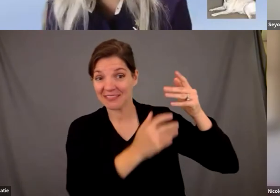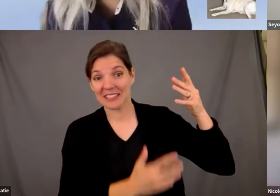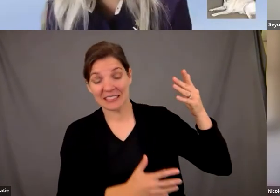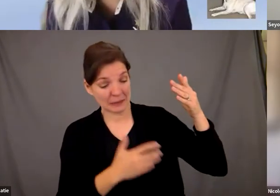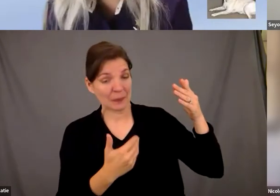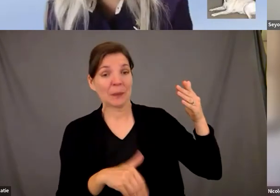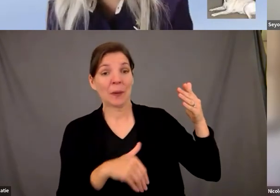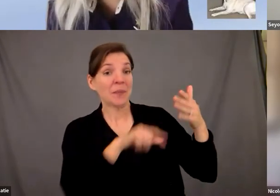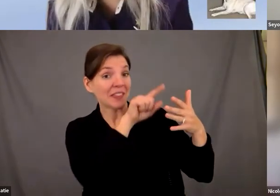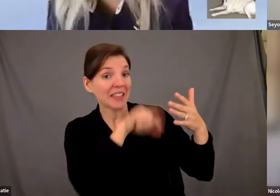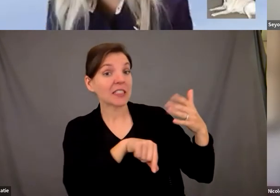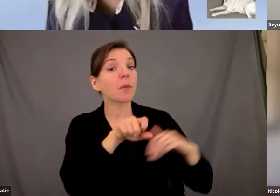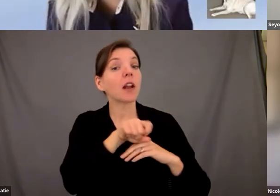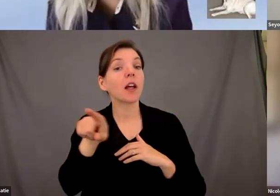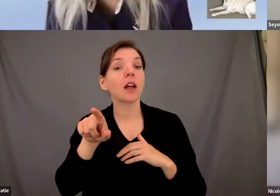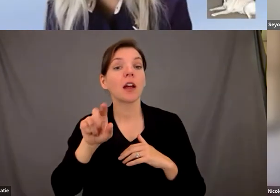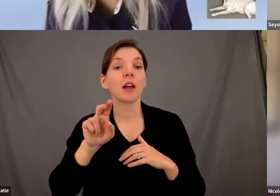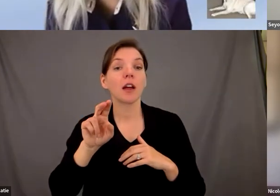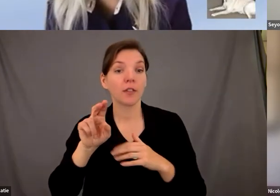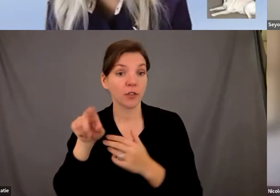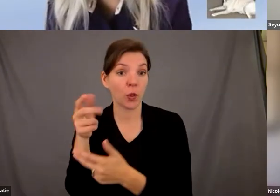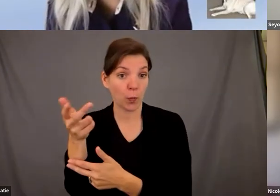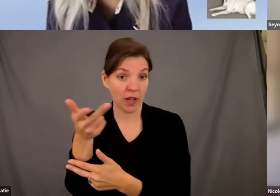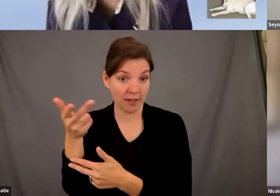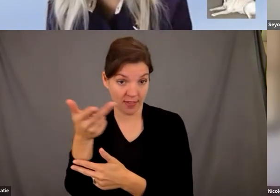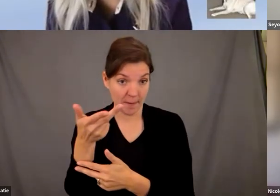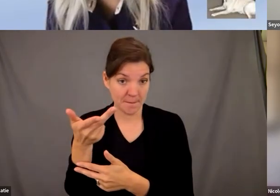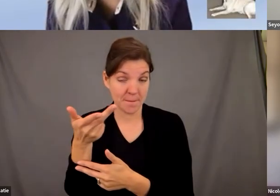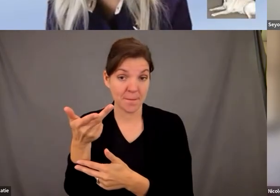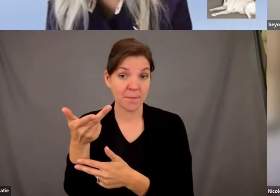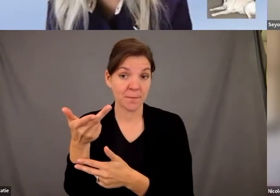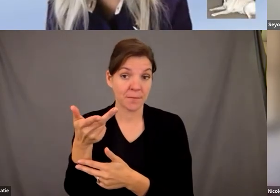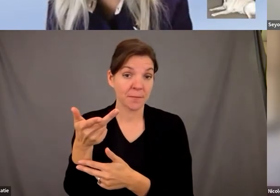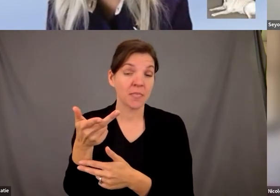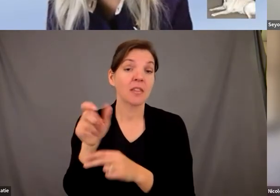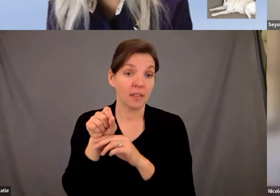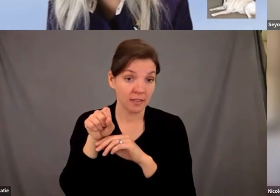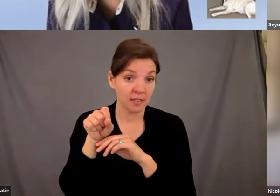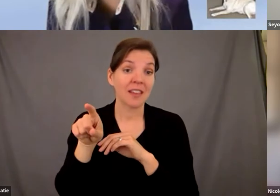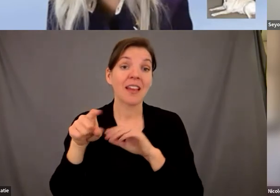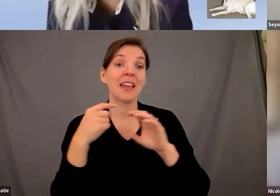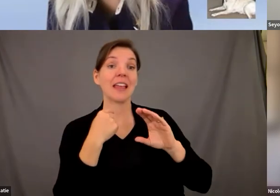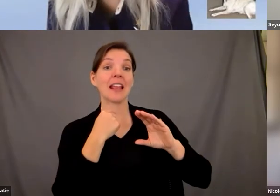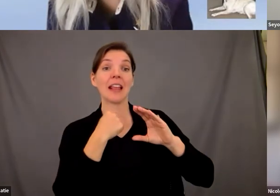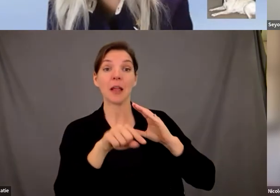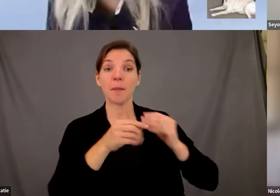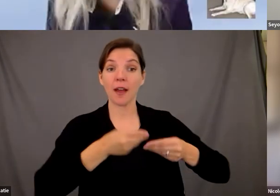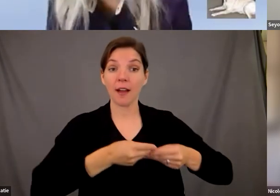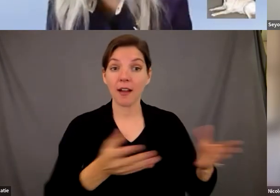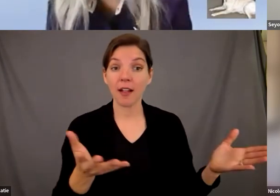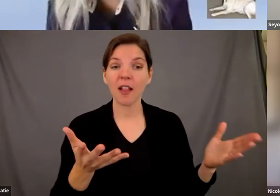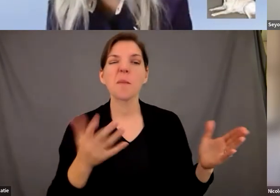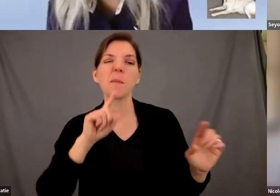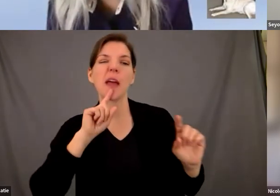send these over to nicole and nola and sayun and when we send out the the email i'll try to get some more answers for you but